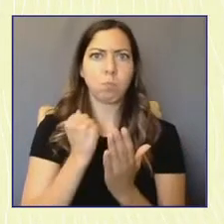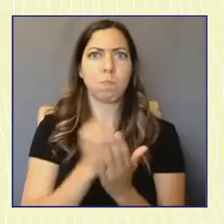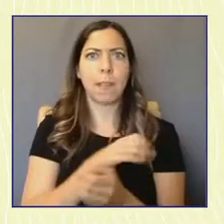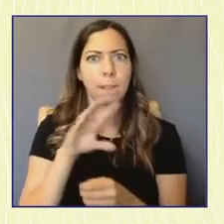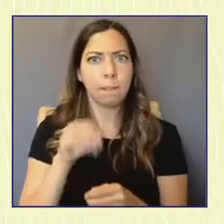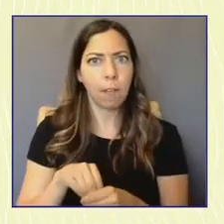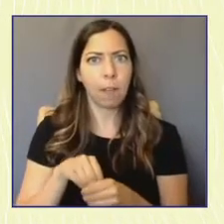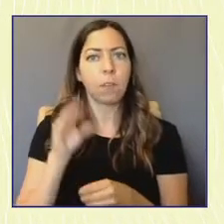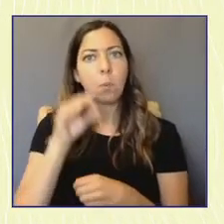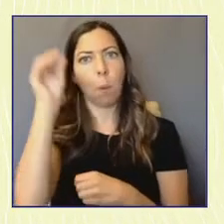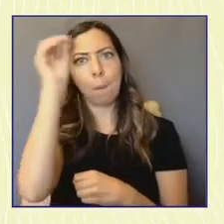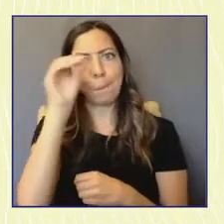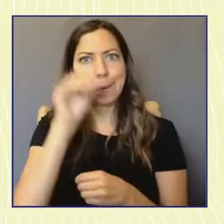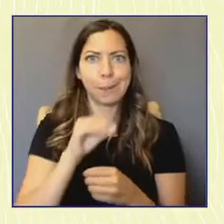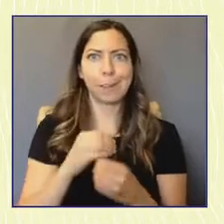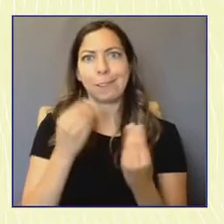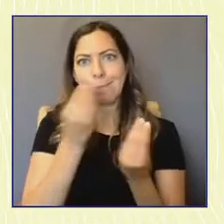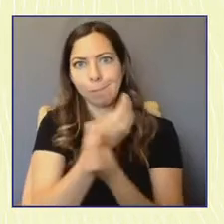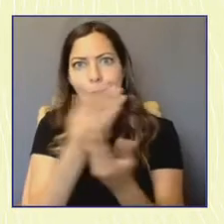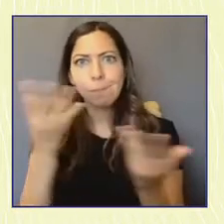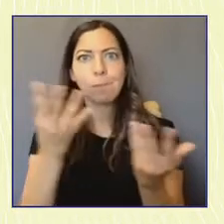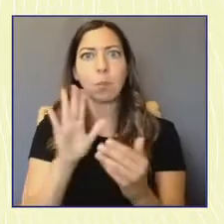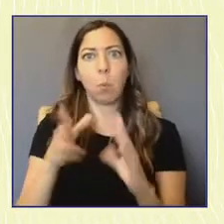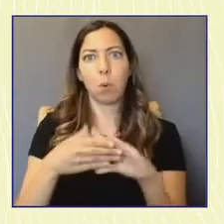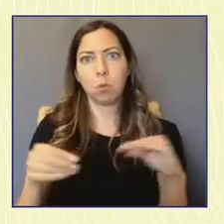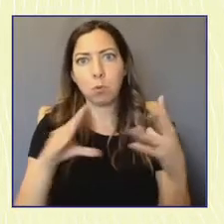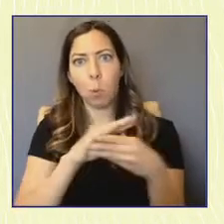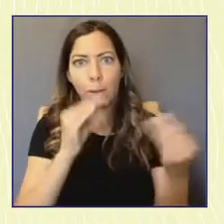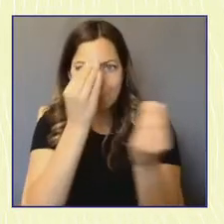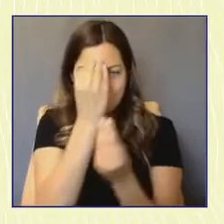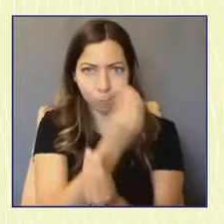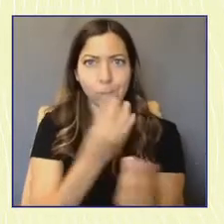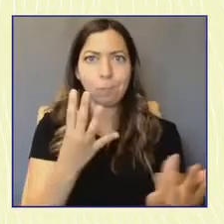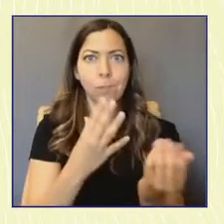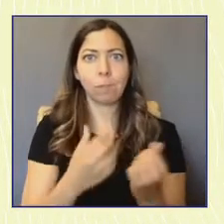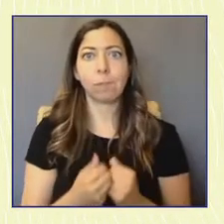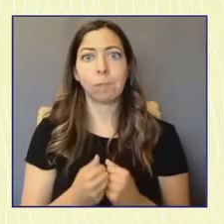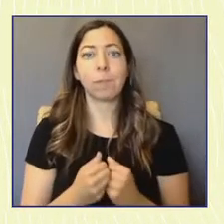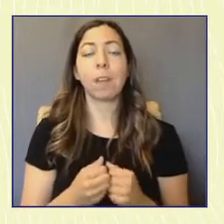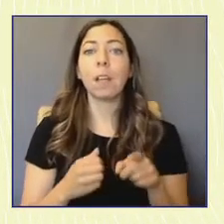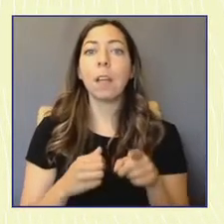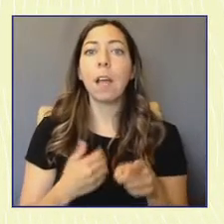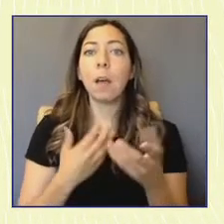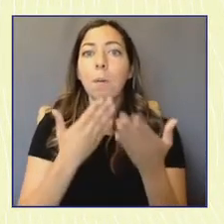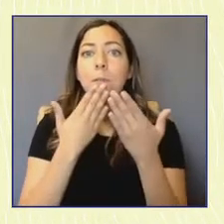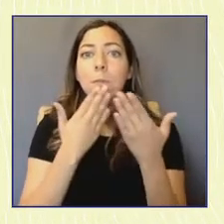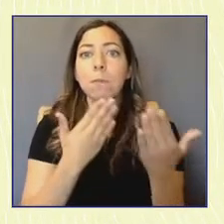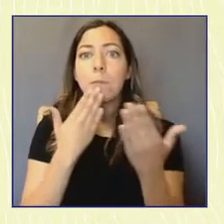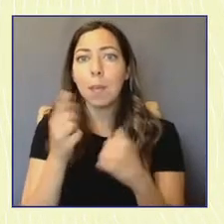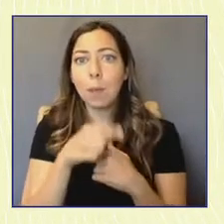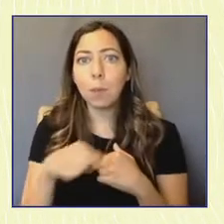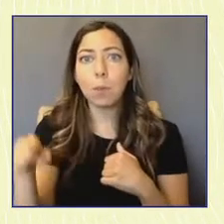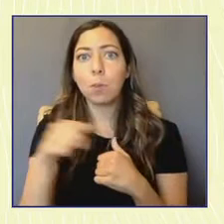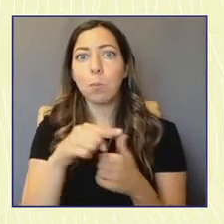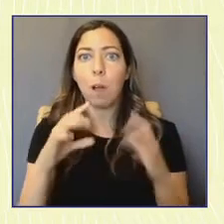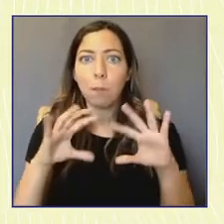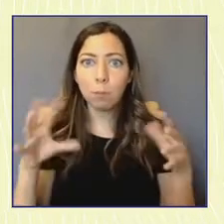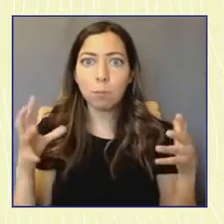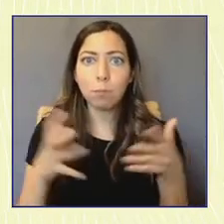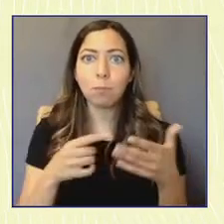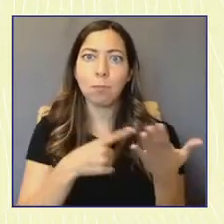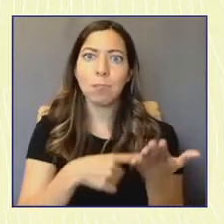Tell your story. In closing, I again want to thank everyone for bringing us together again and